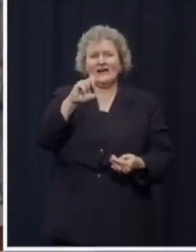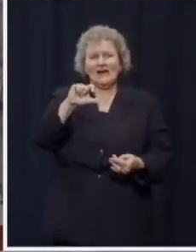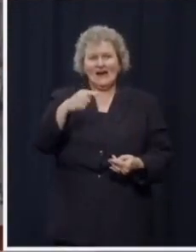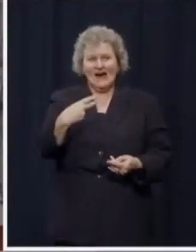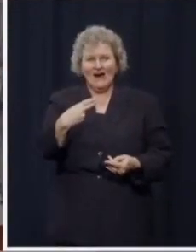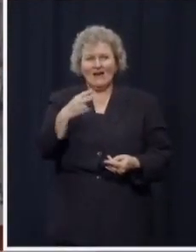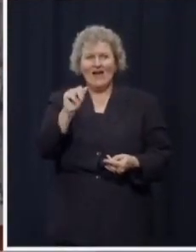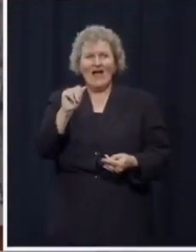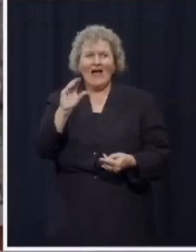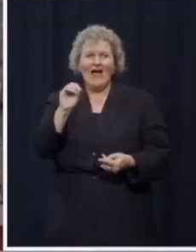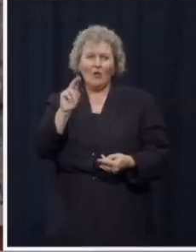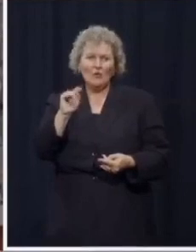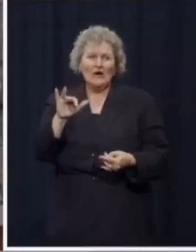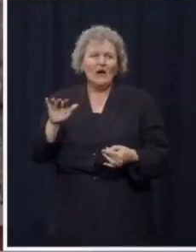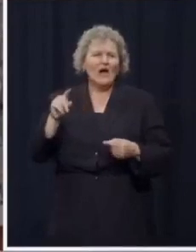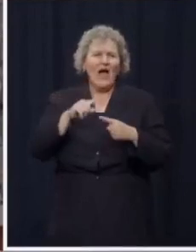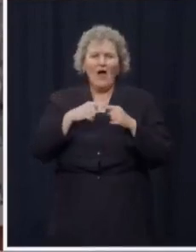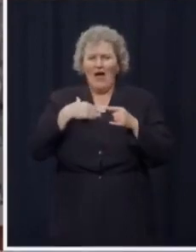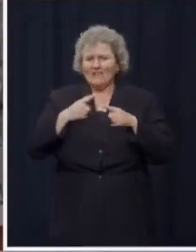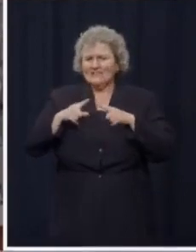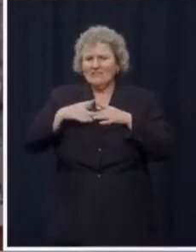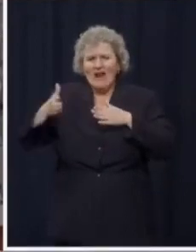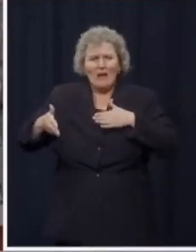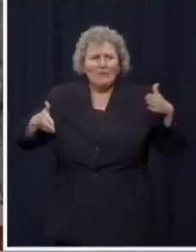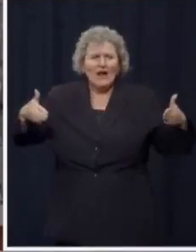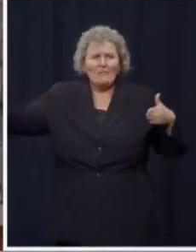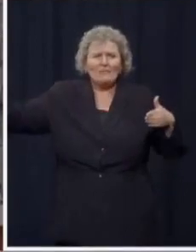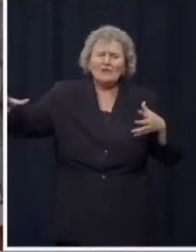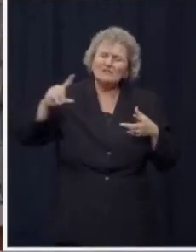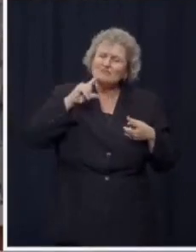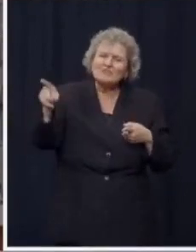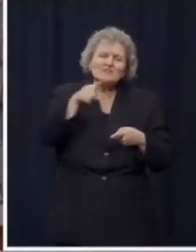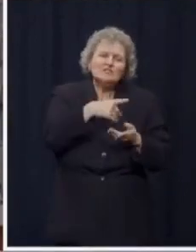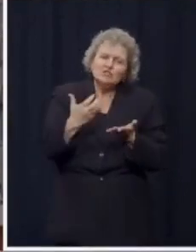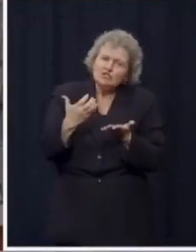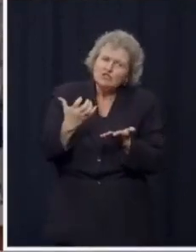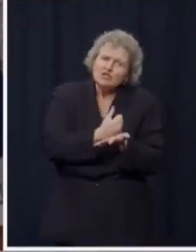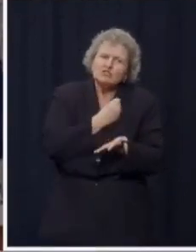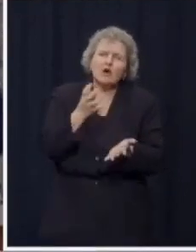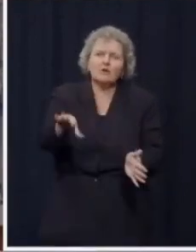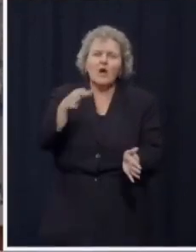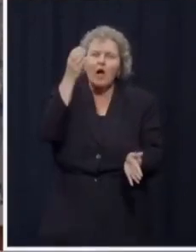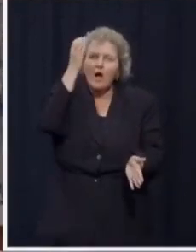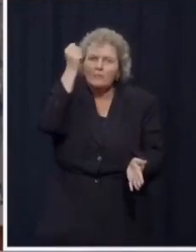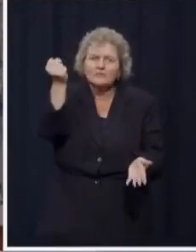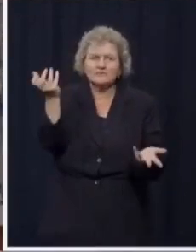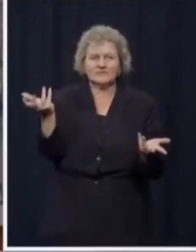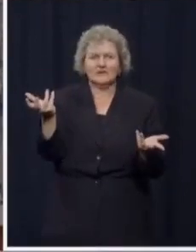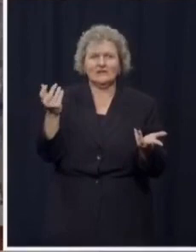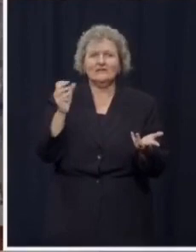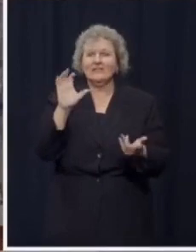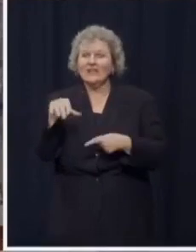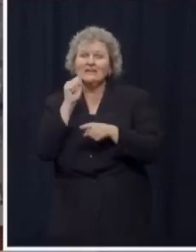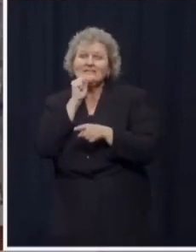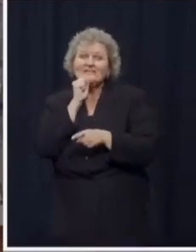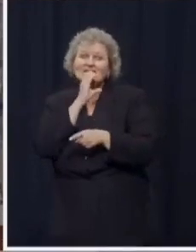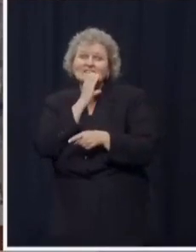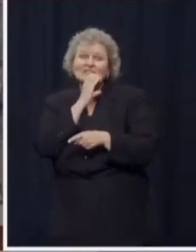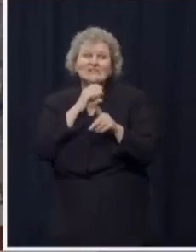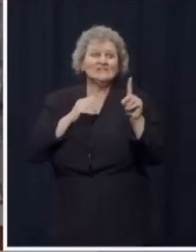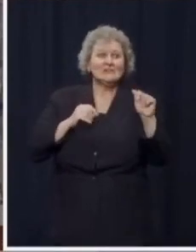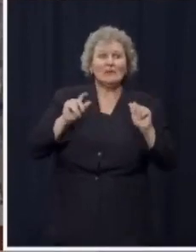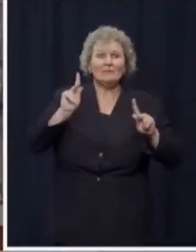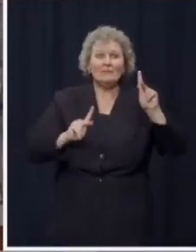and it's common sense. And it's not enough just to help seniors and the disabled stay in their homes. We